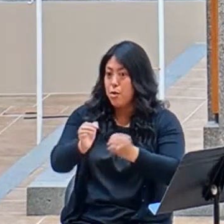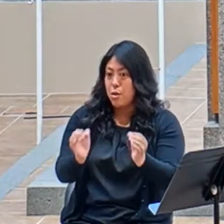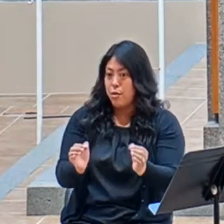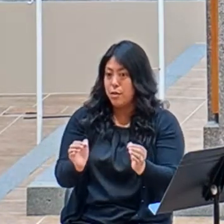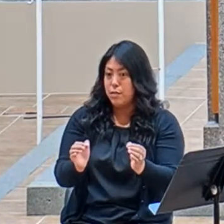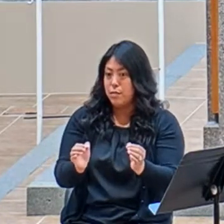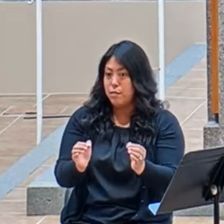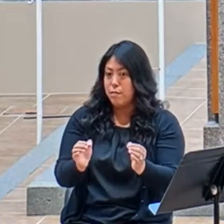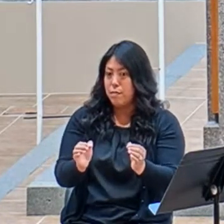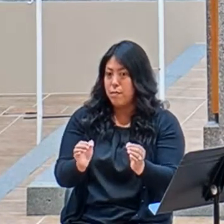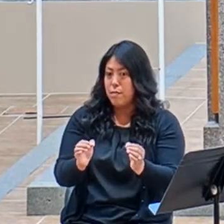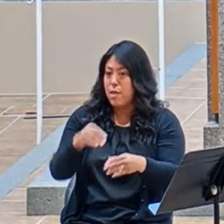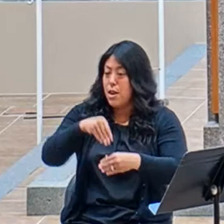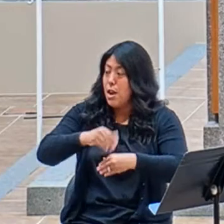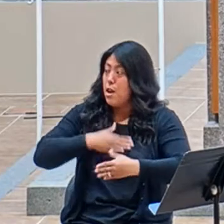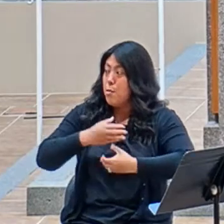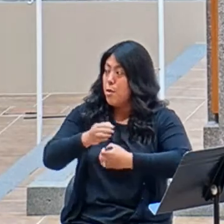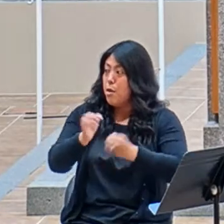smiling at me.